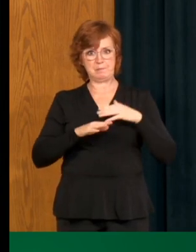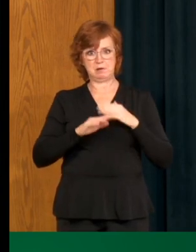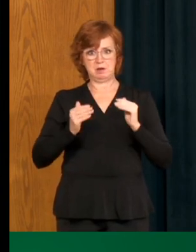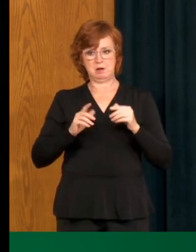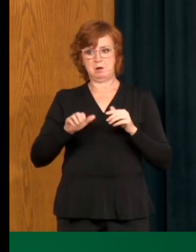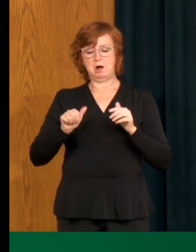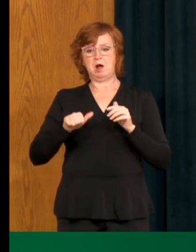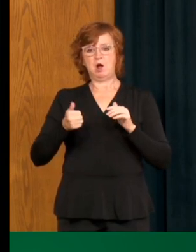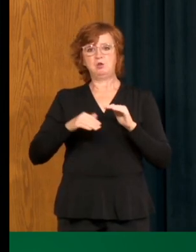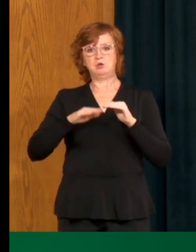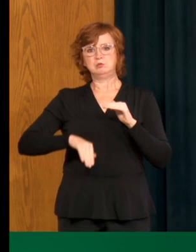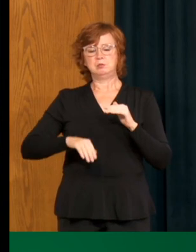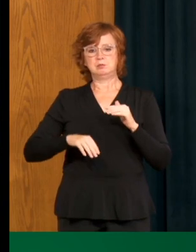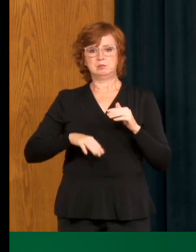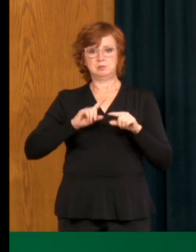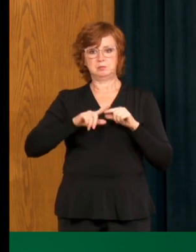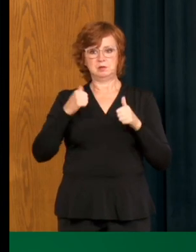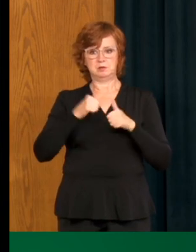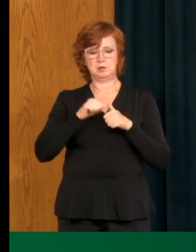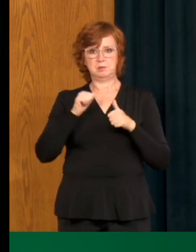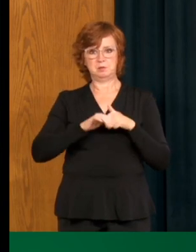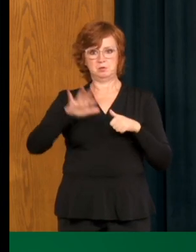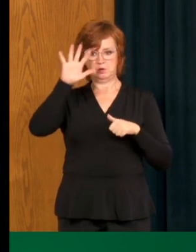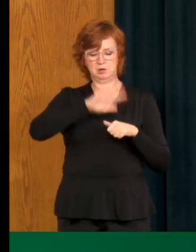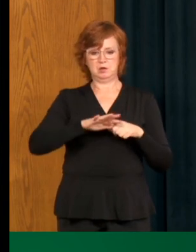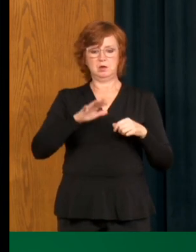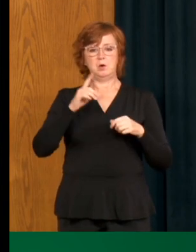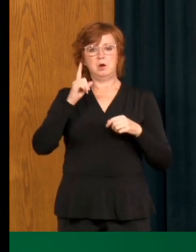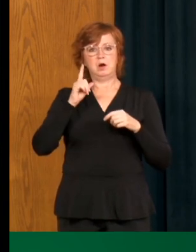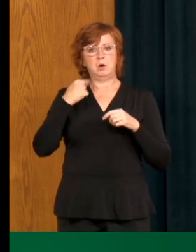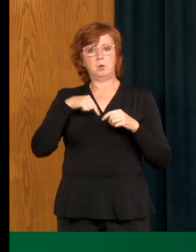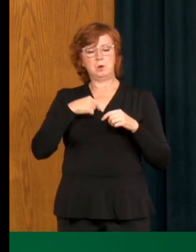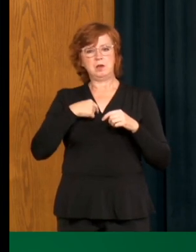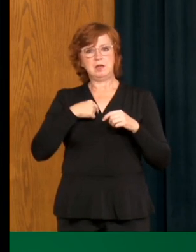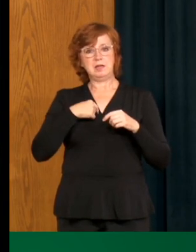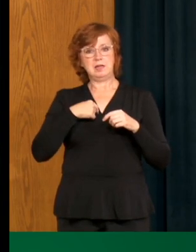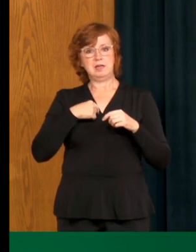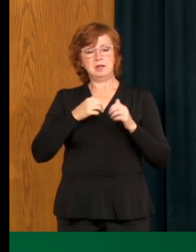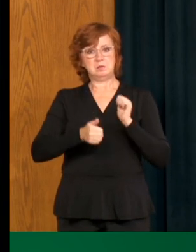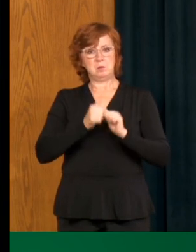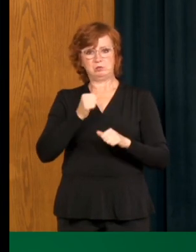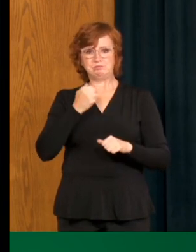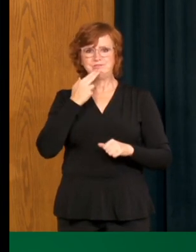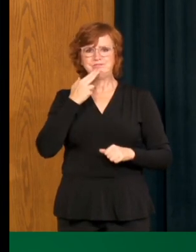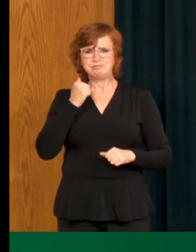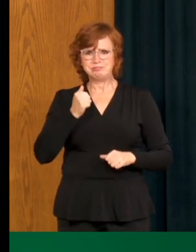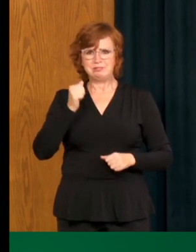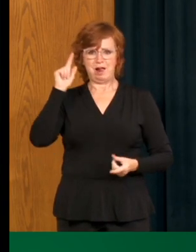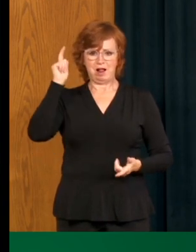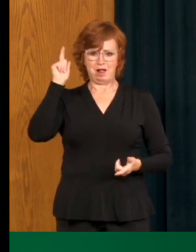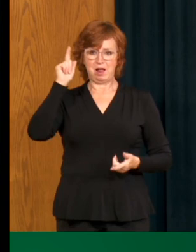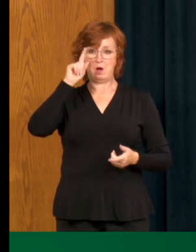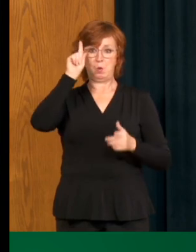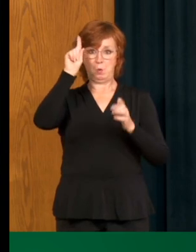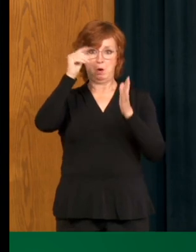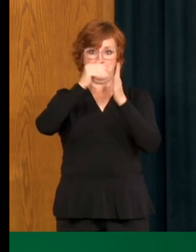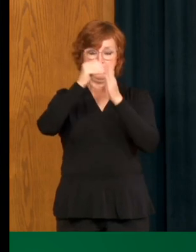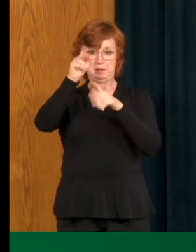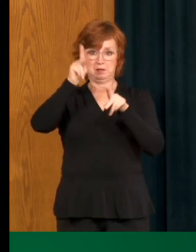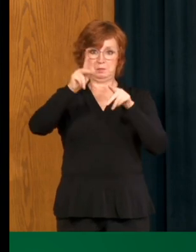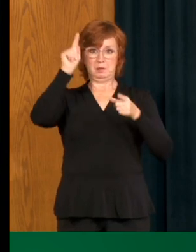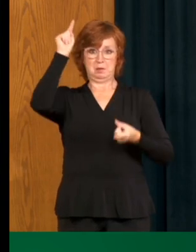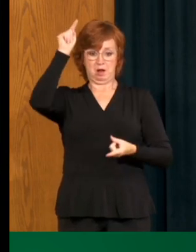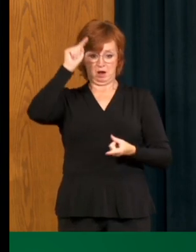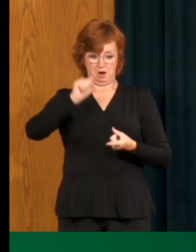Saskatchewan infection rate is one-tenth of 1%. That is the goal, the target for sure that we are heading for.